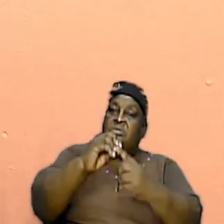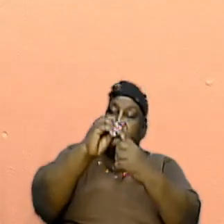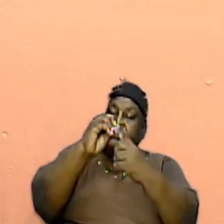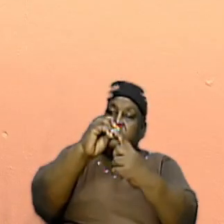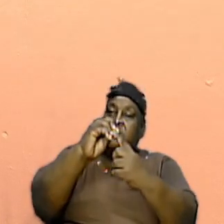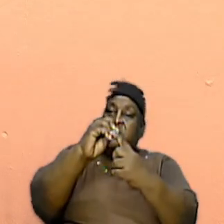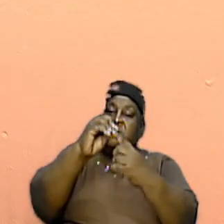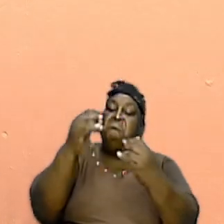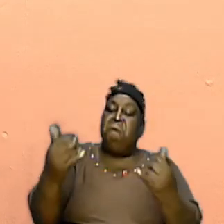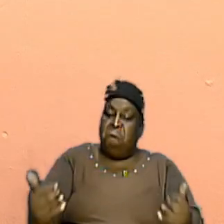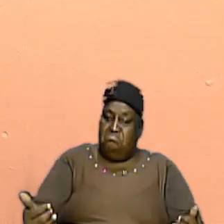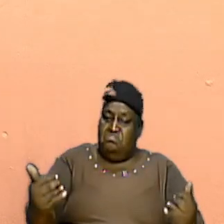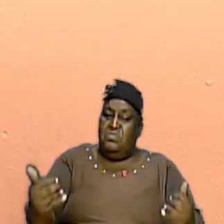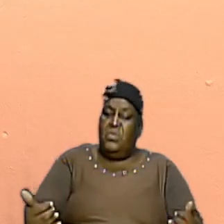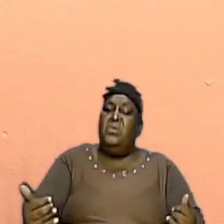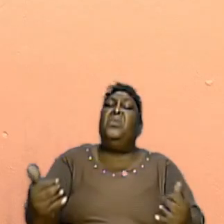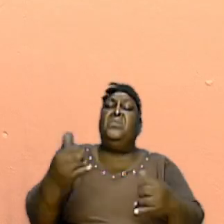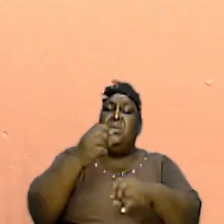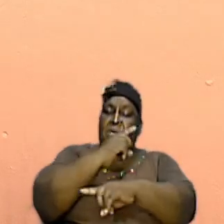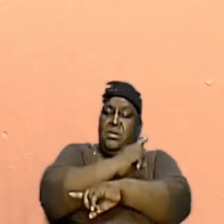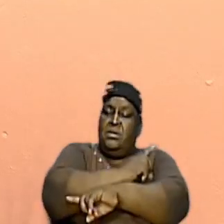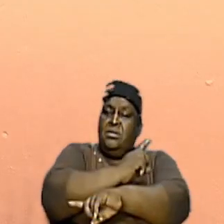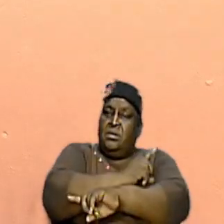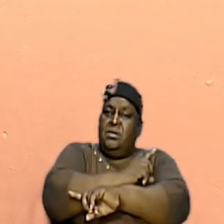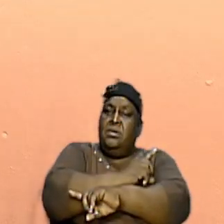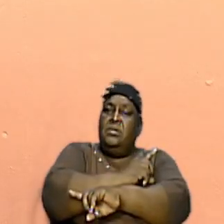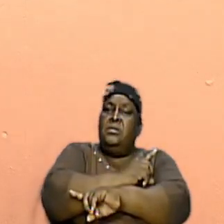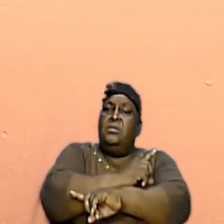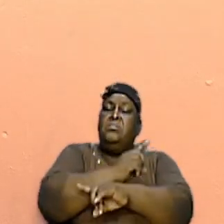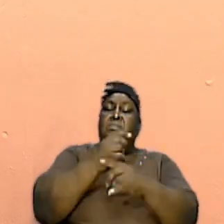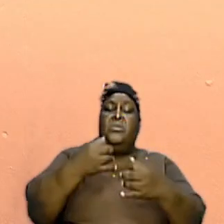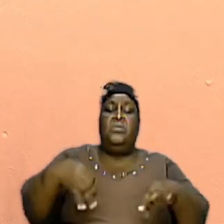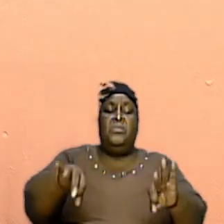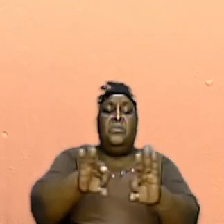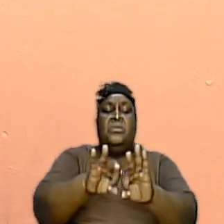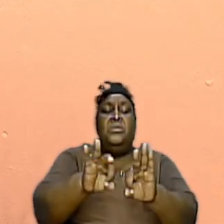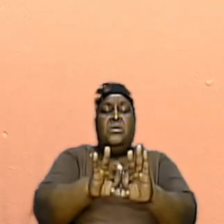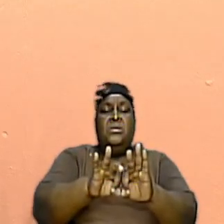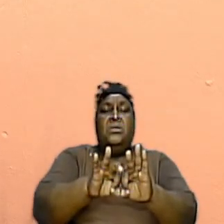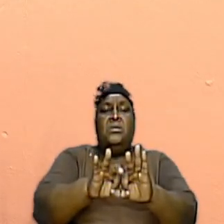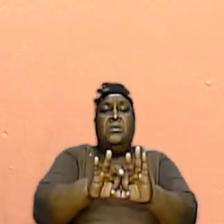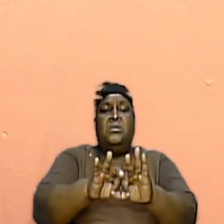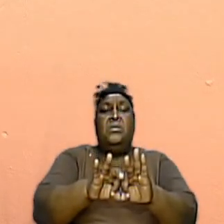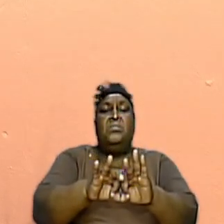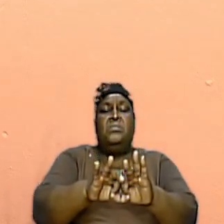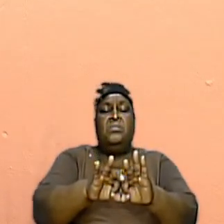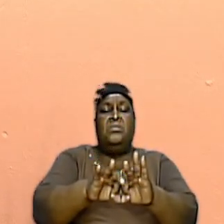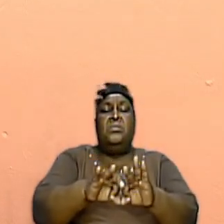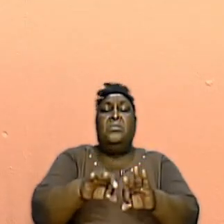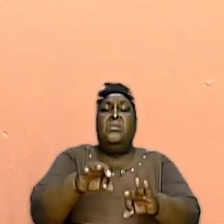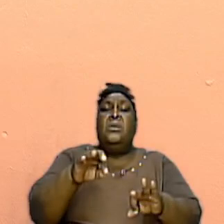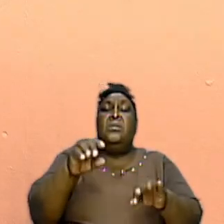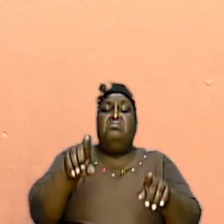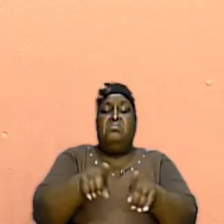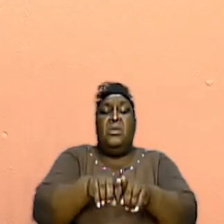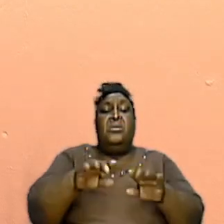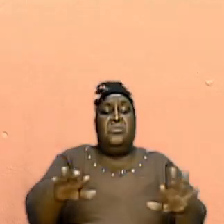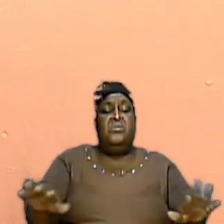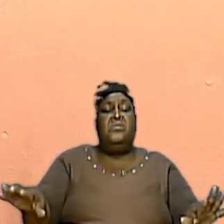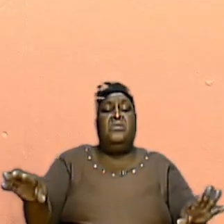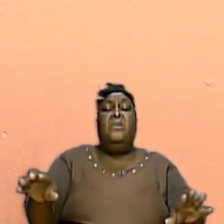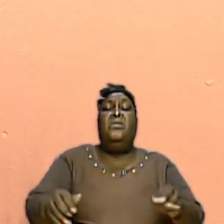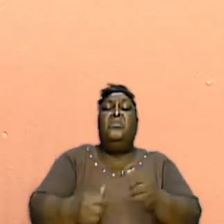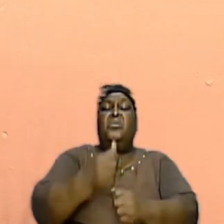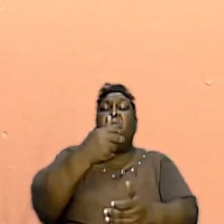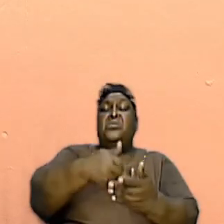today's day, it is important, in fact, it is imperative that as children of the Most High